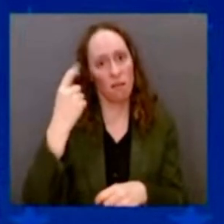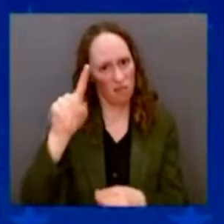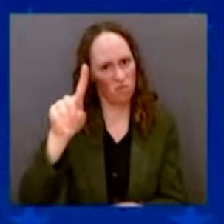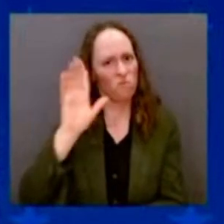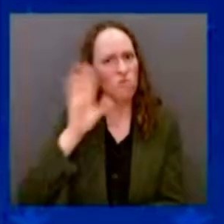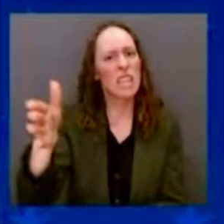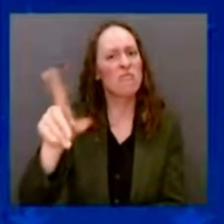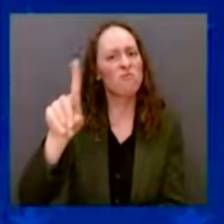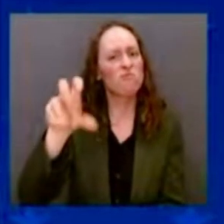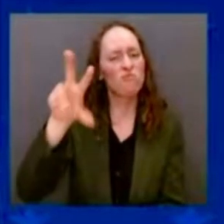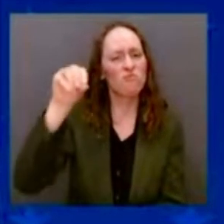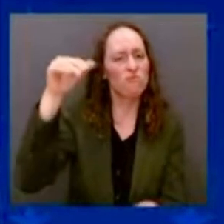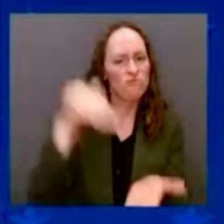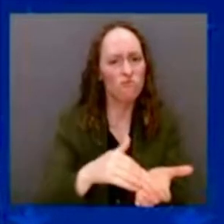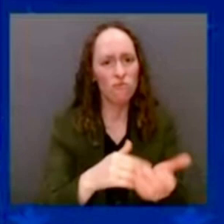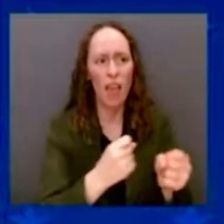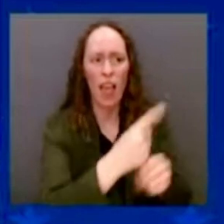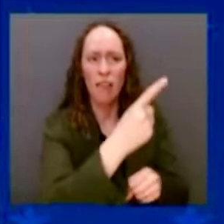So, folks —